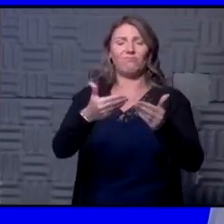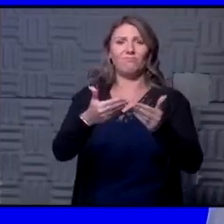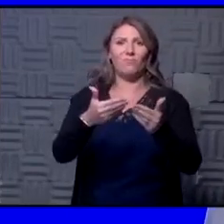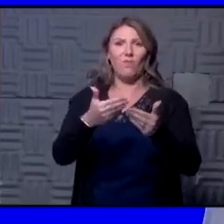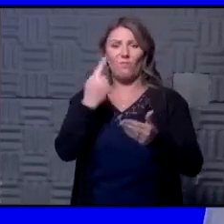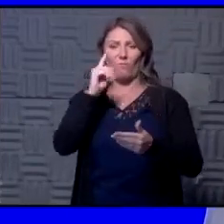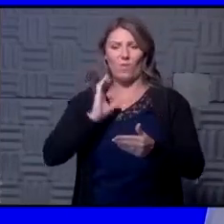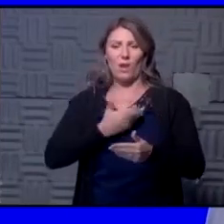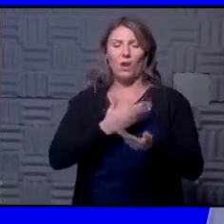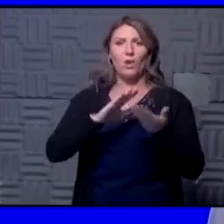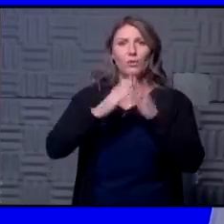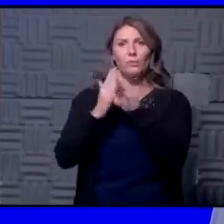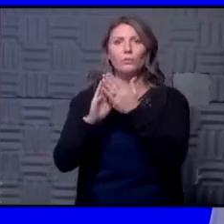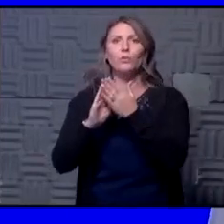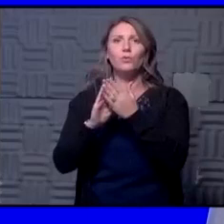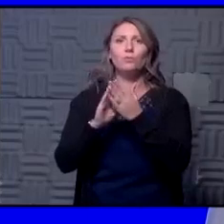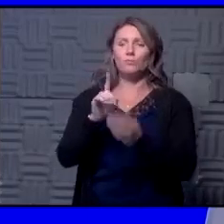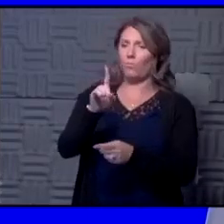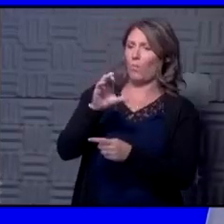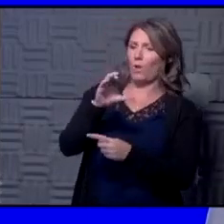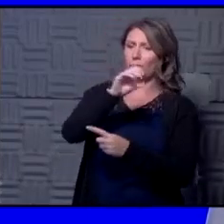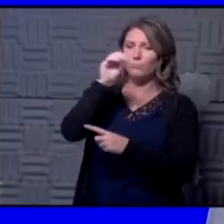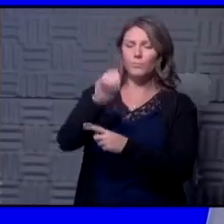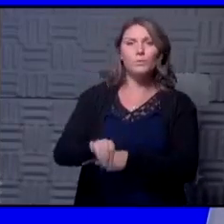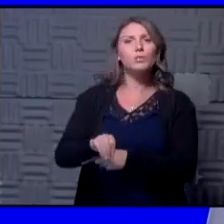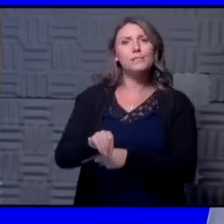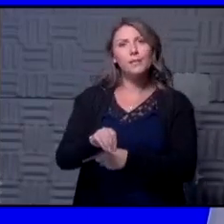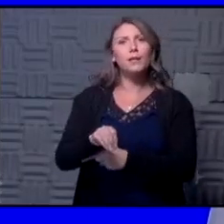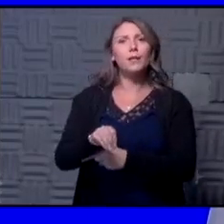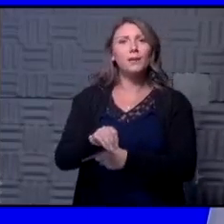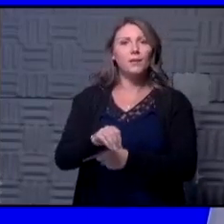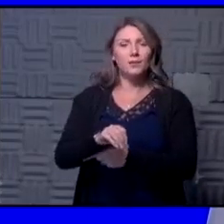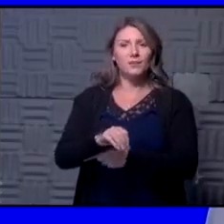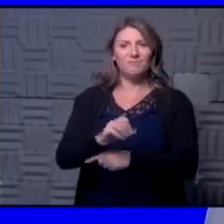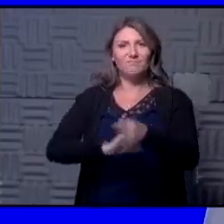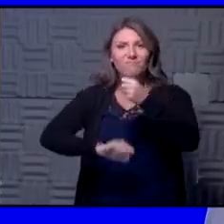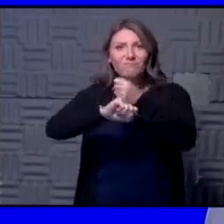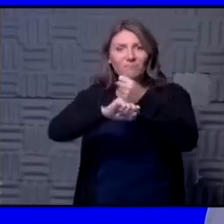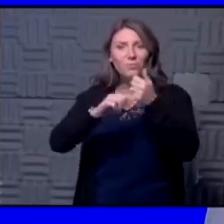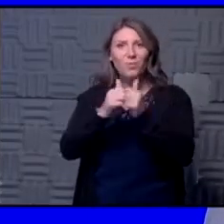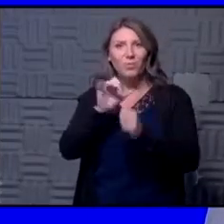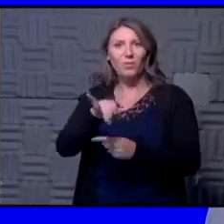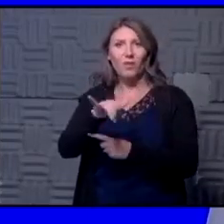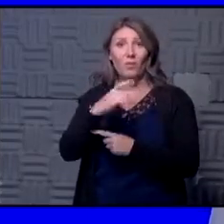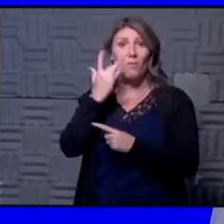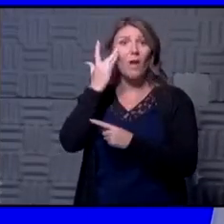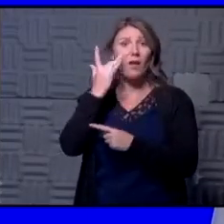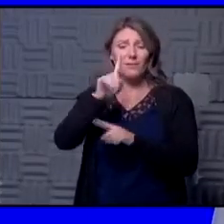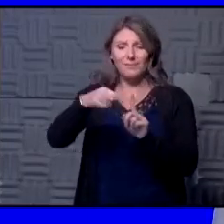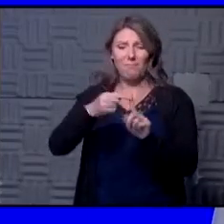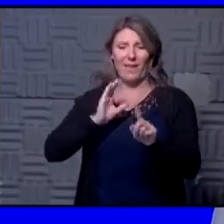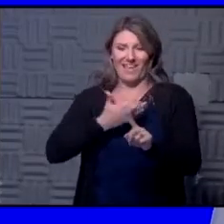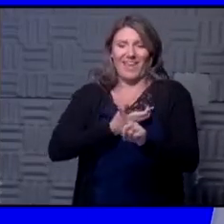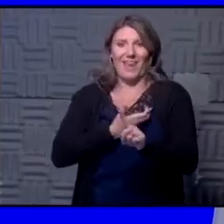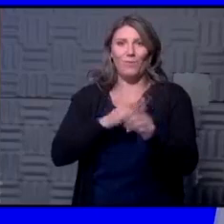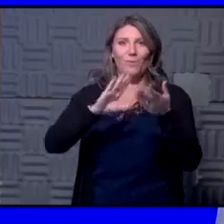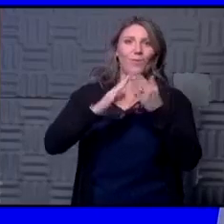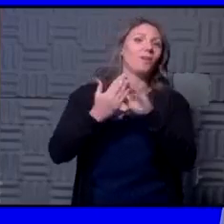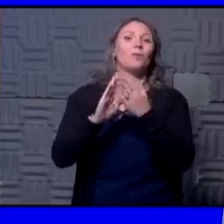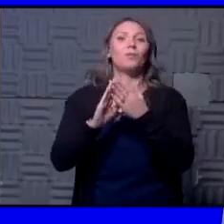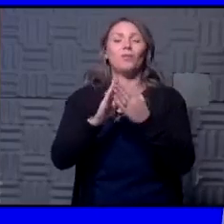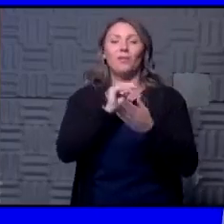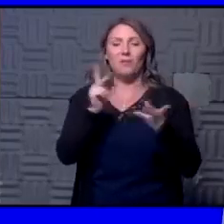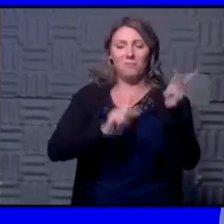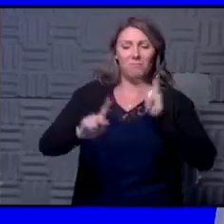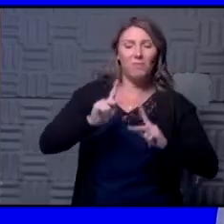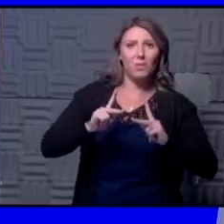community to be you know 100% on board with this because it is about our community and the